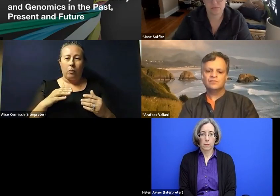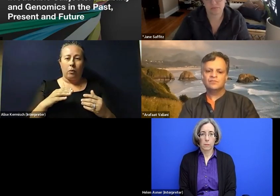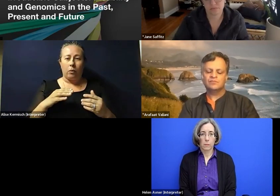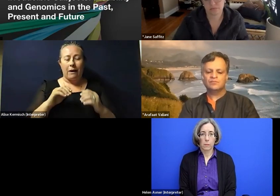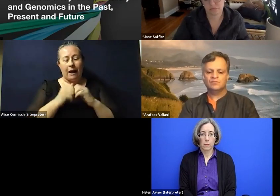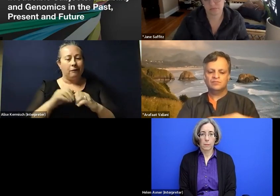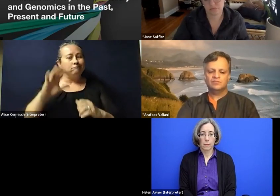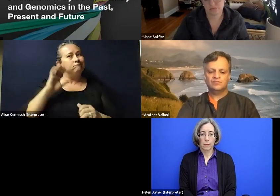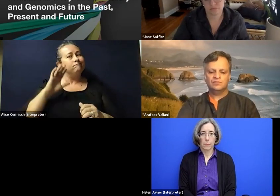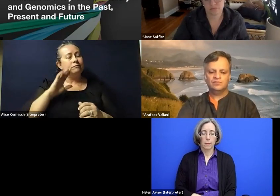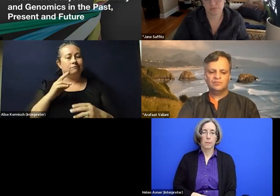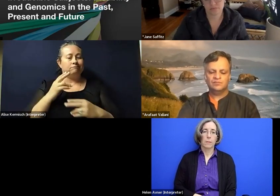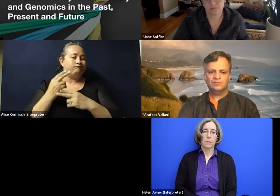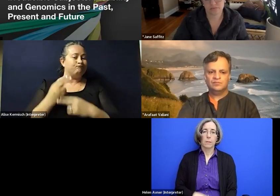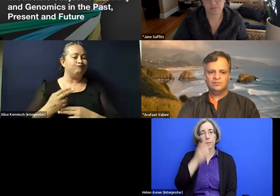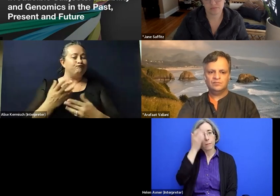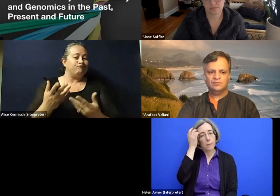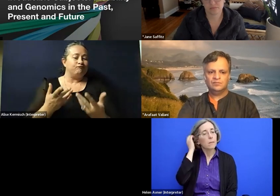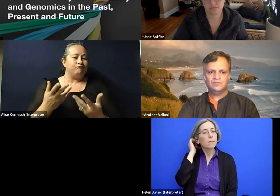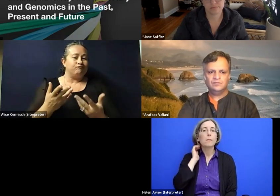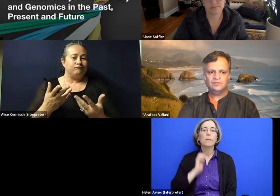just, you know, a different type of animal.